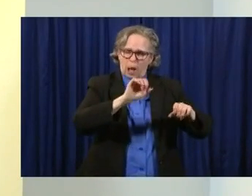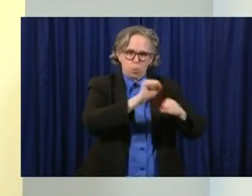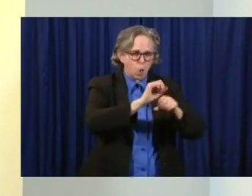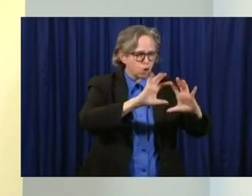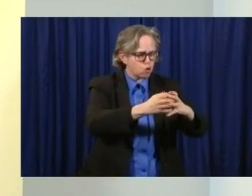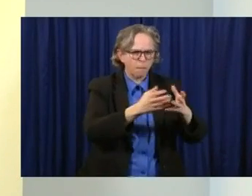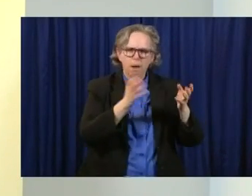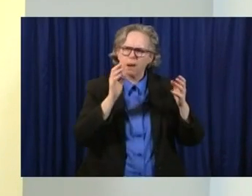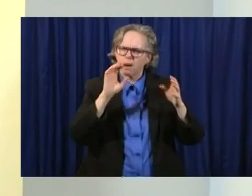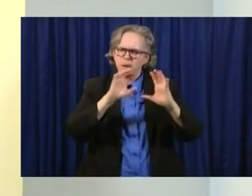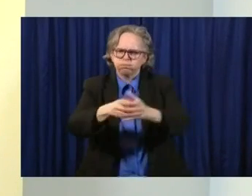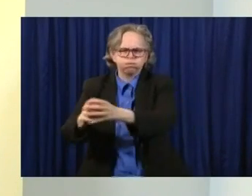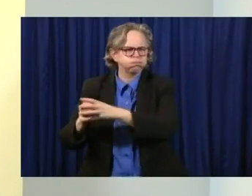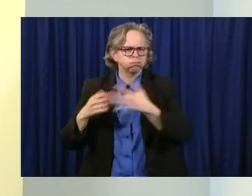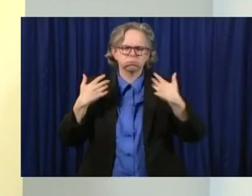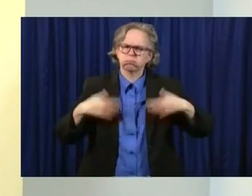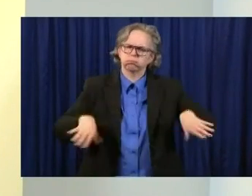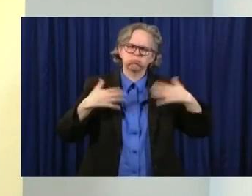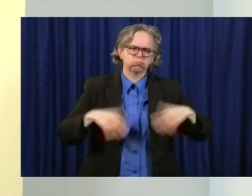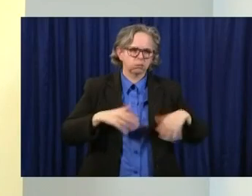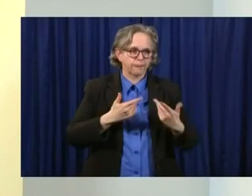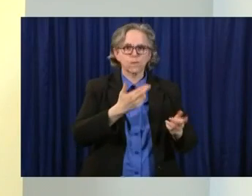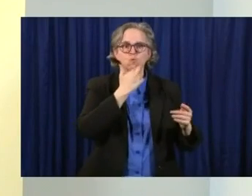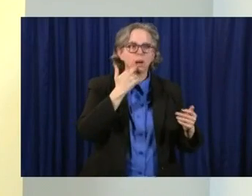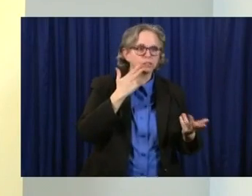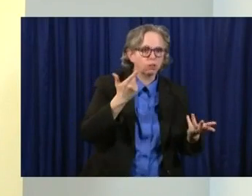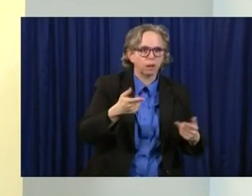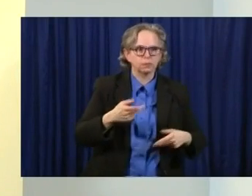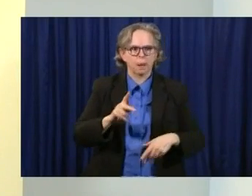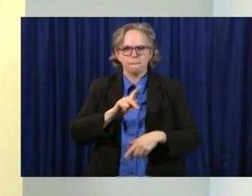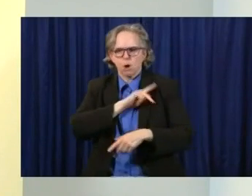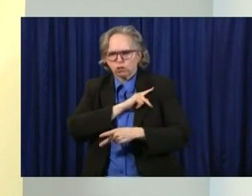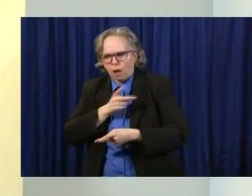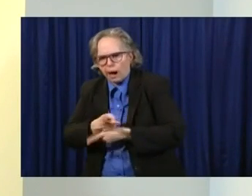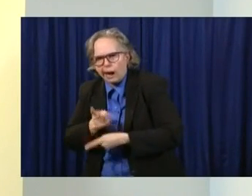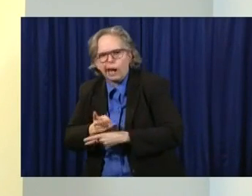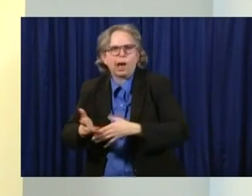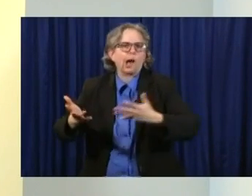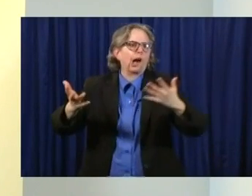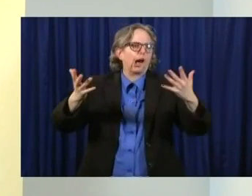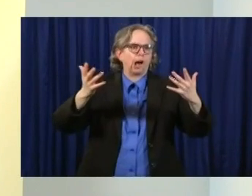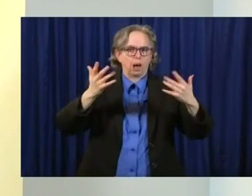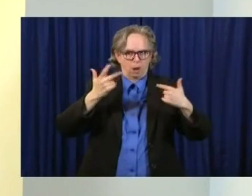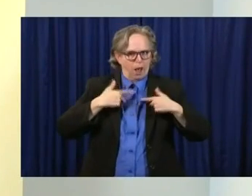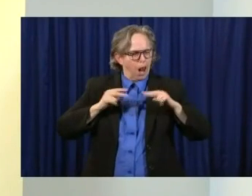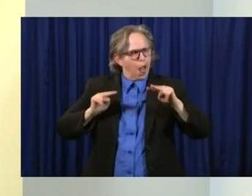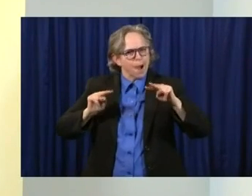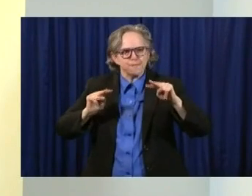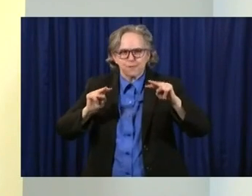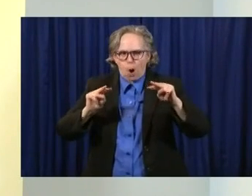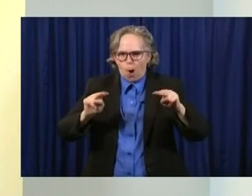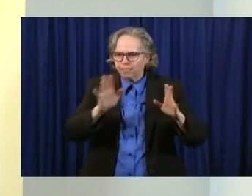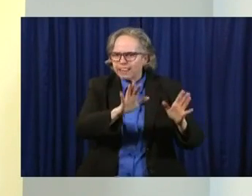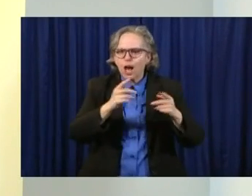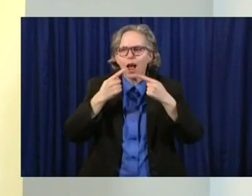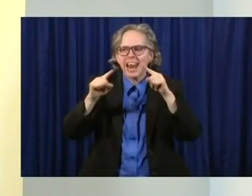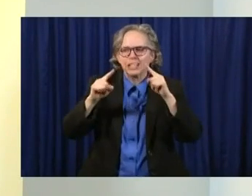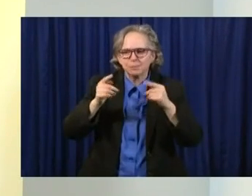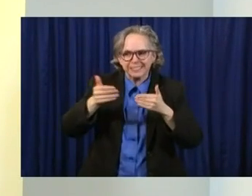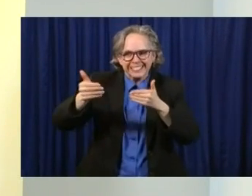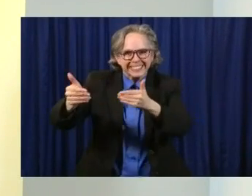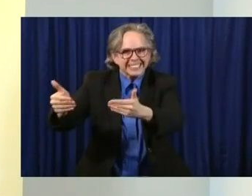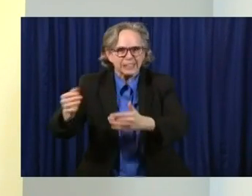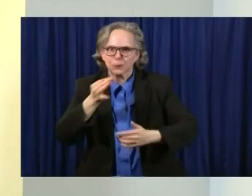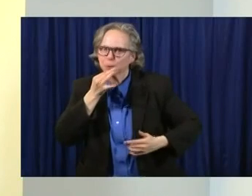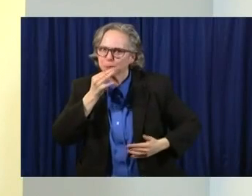restaurants and personal care, and we look forward to delivering those to the governor in the coming day.